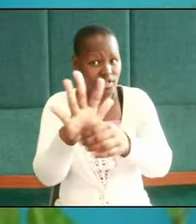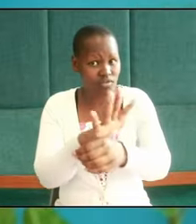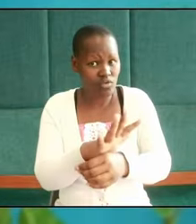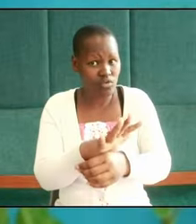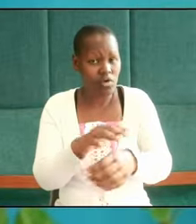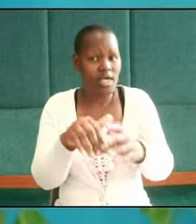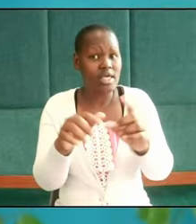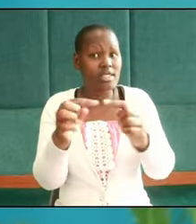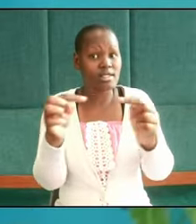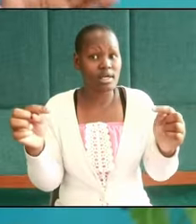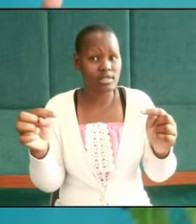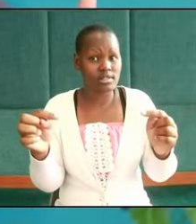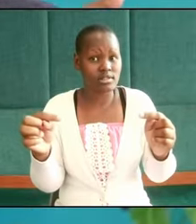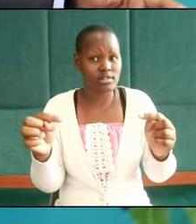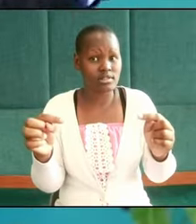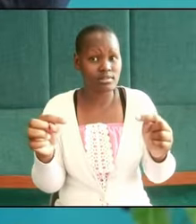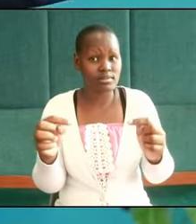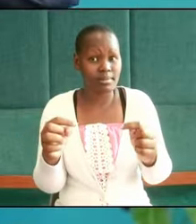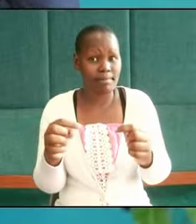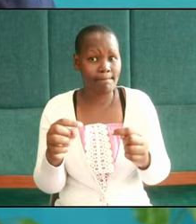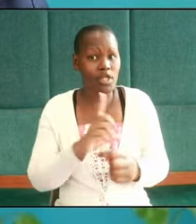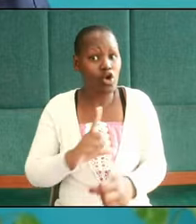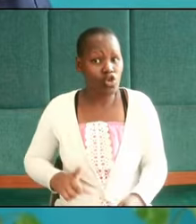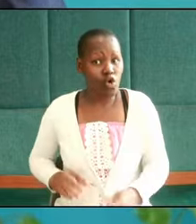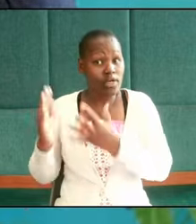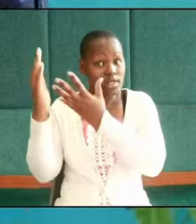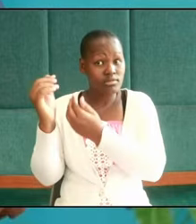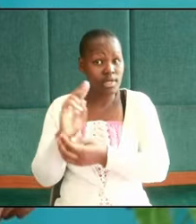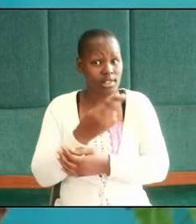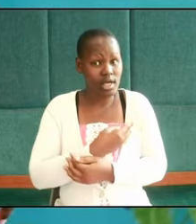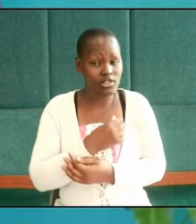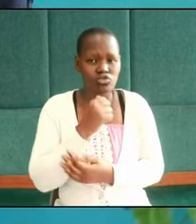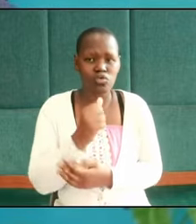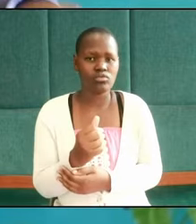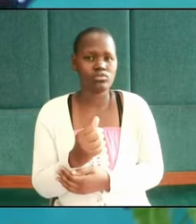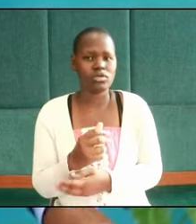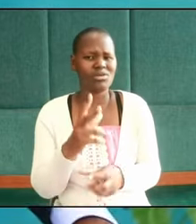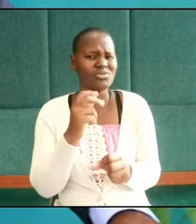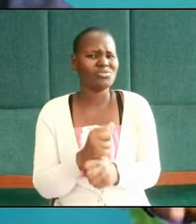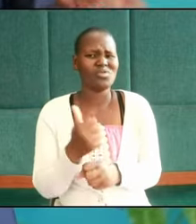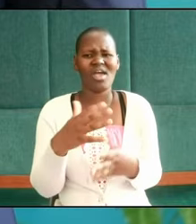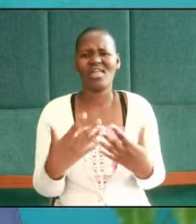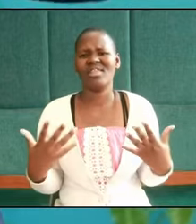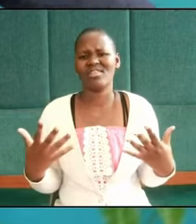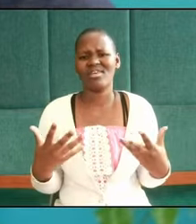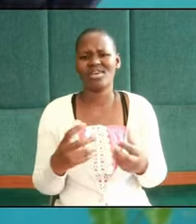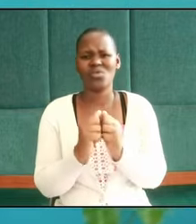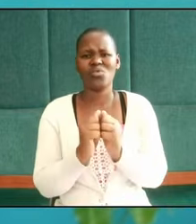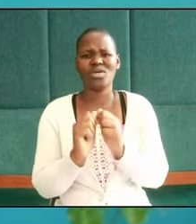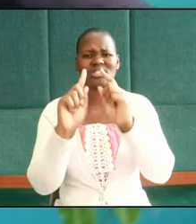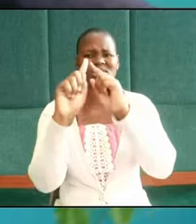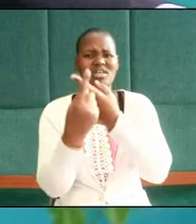in crisis the Lord expects us not to do anything that is